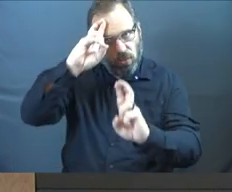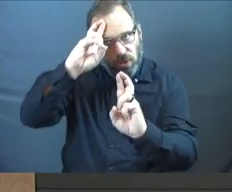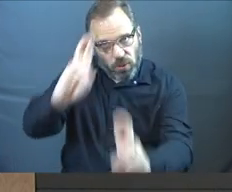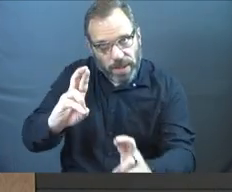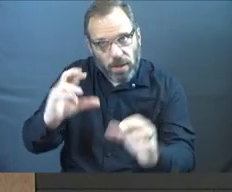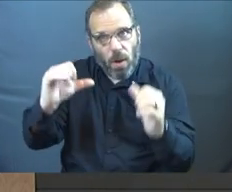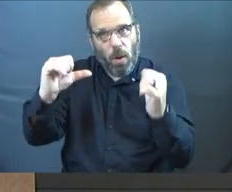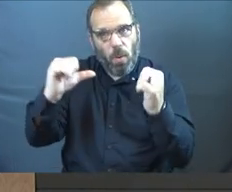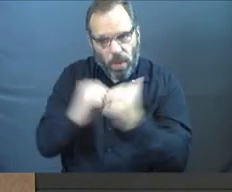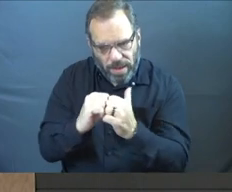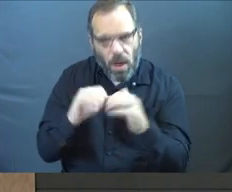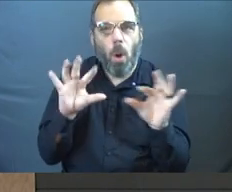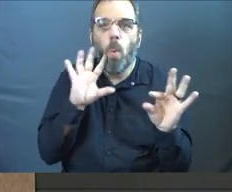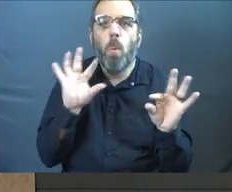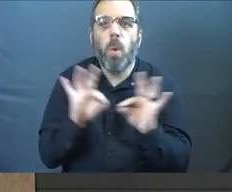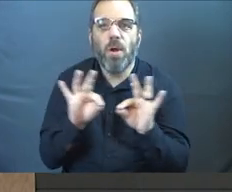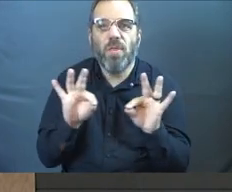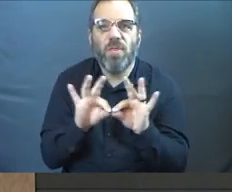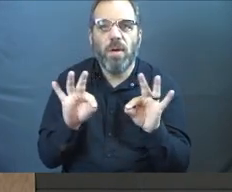with worth.